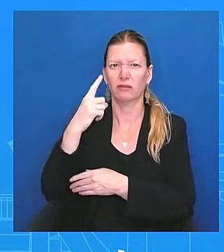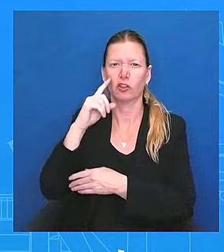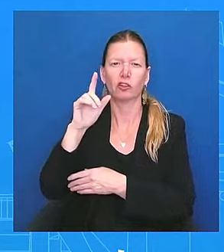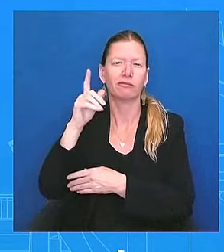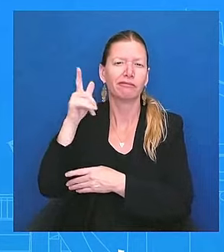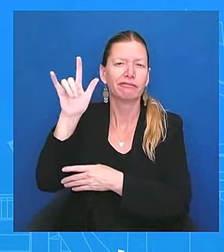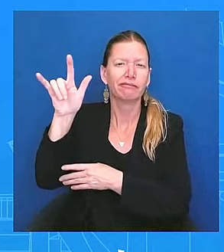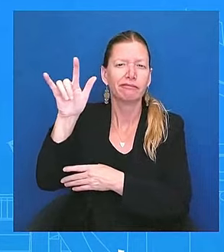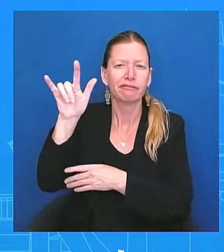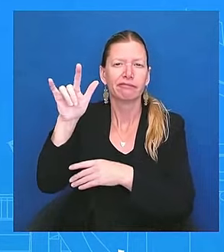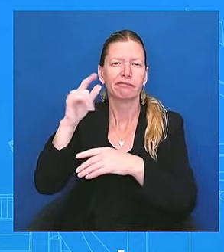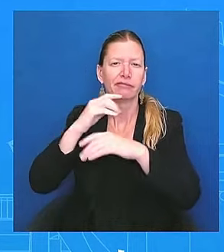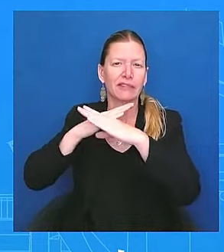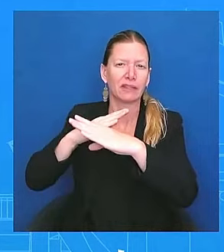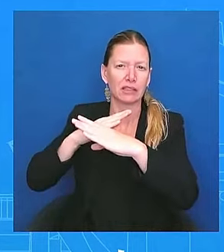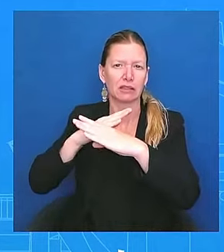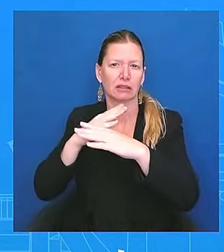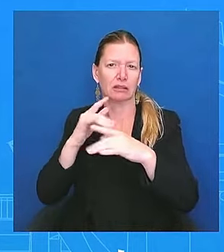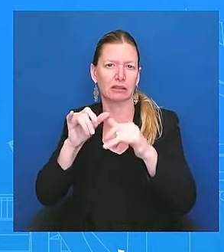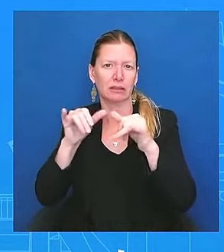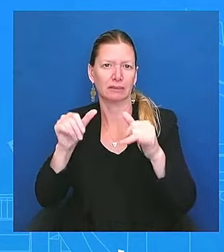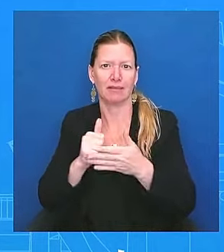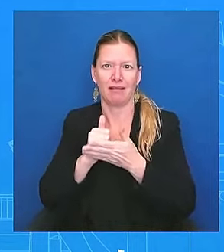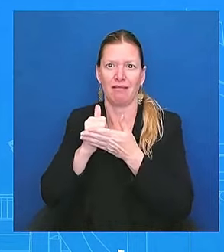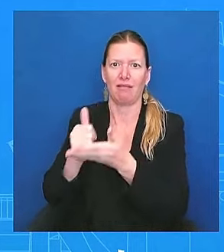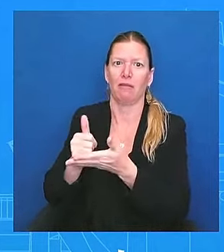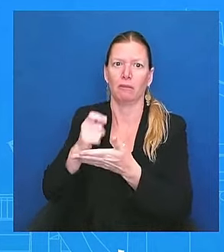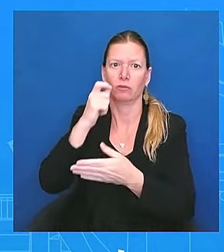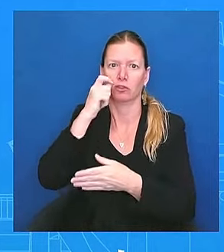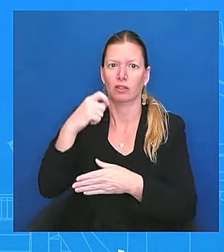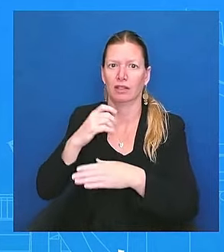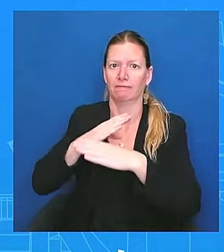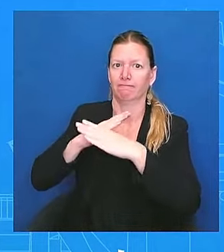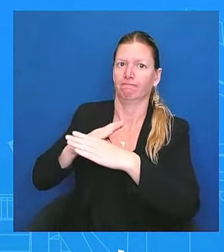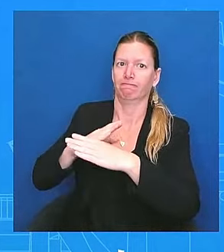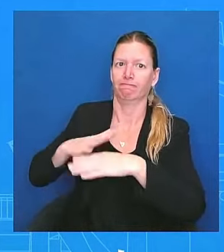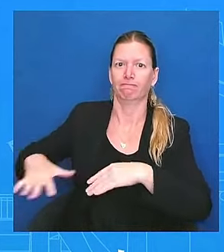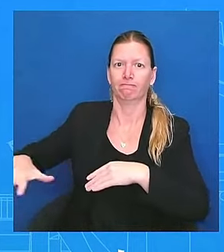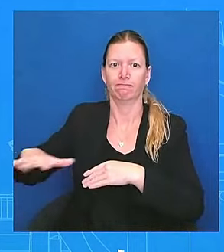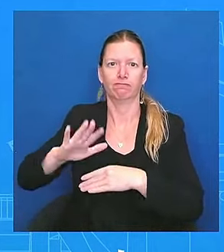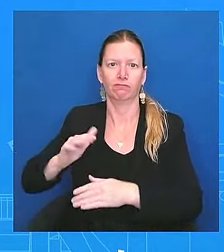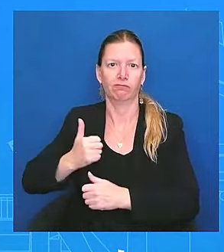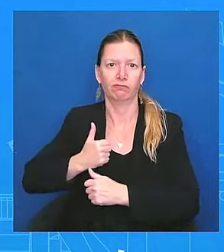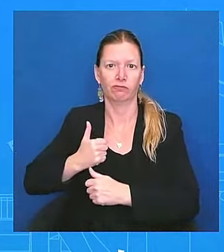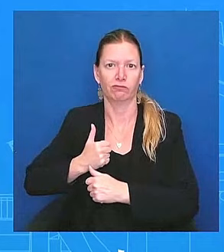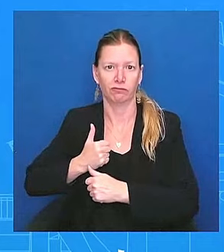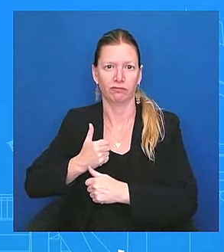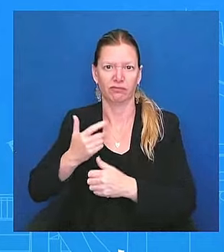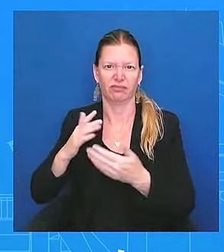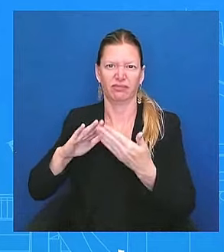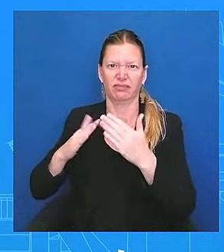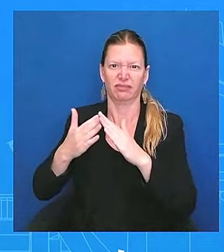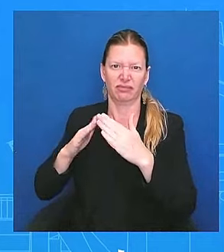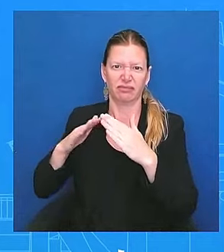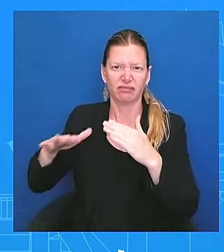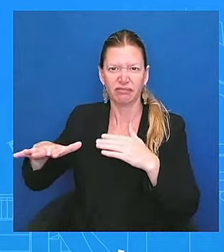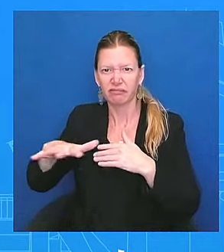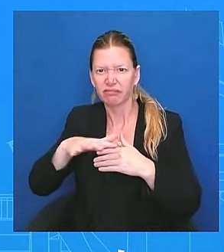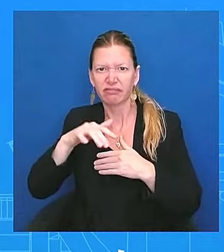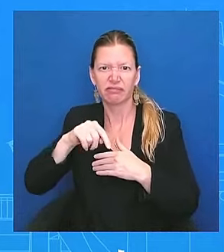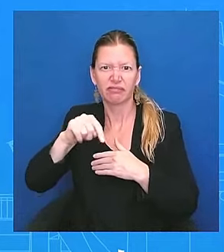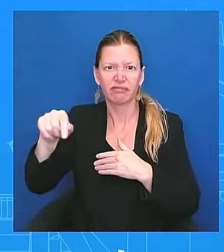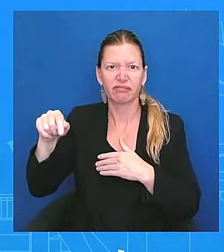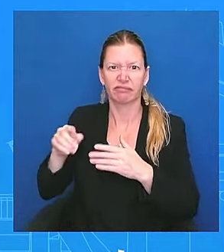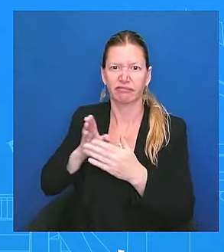against Russia's aerial attacks. The United States support over the last few months has been critical in helping Ukraine